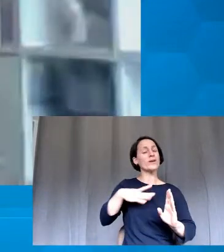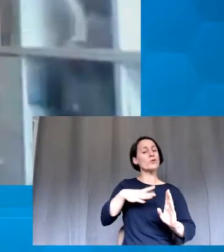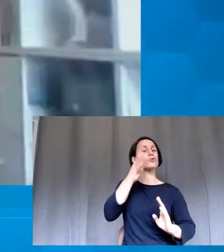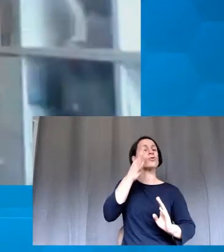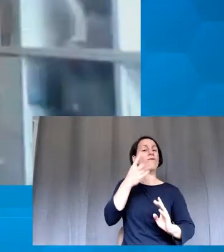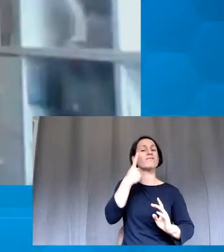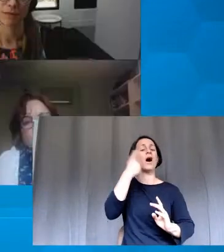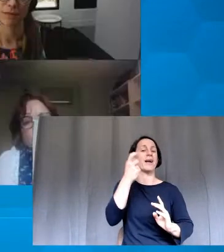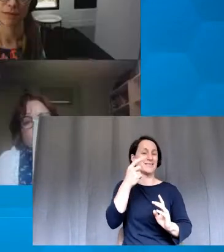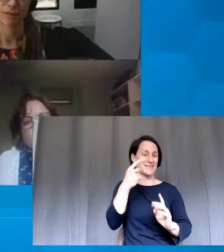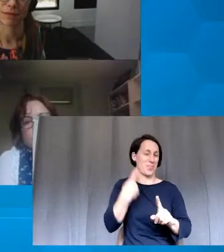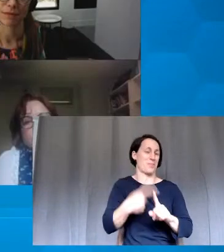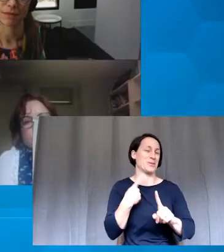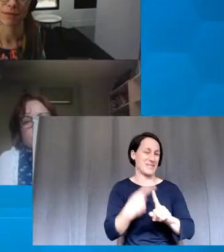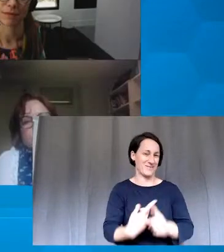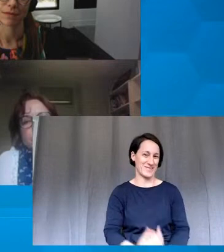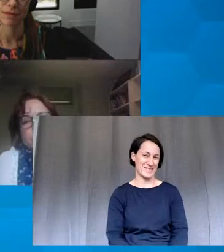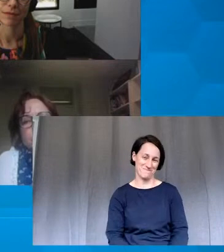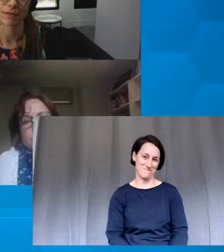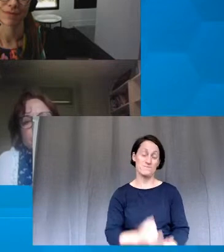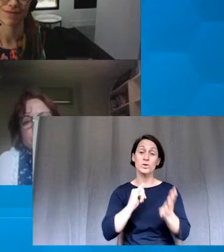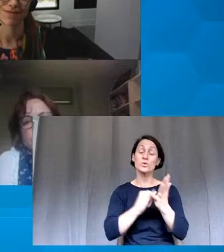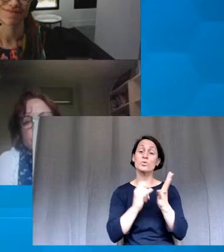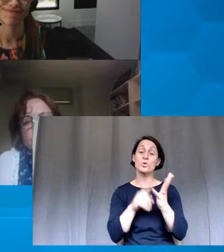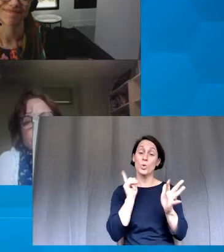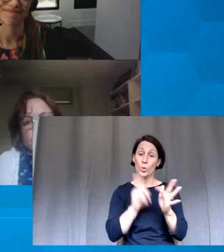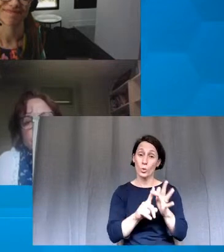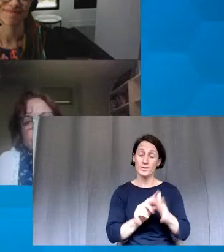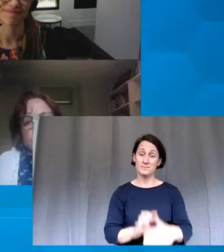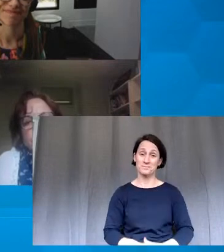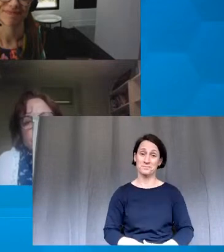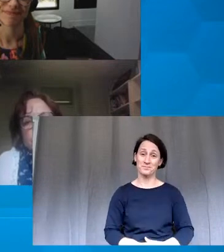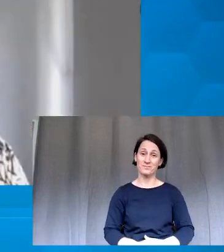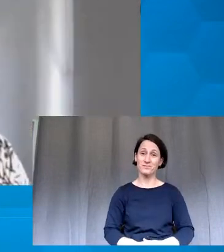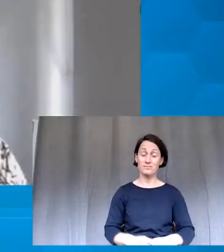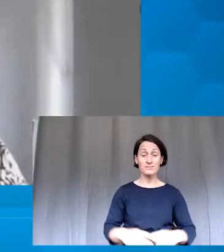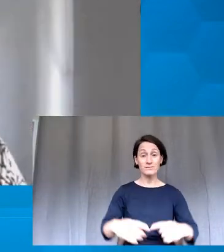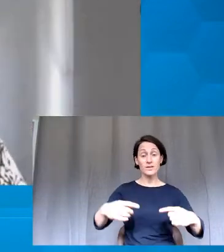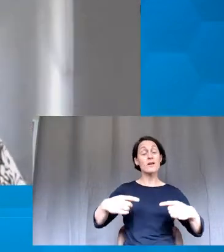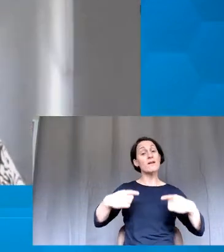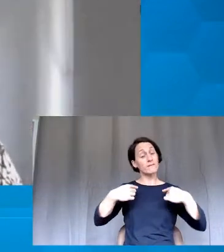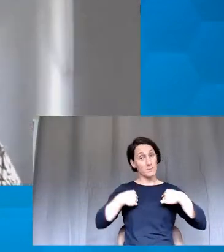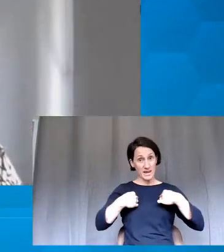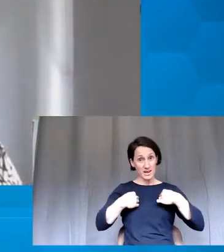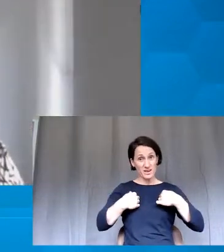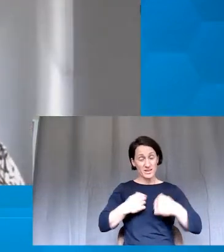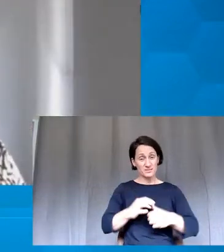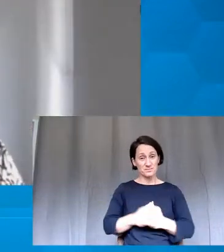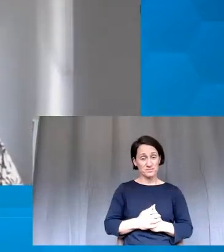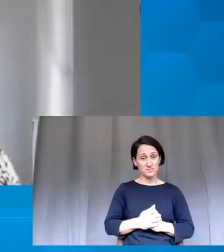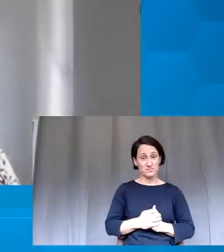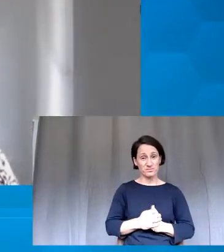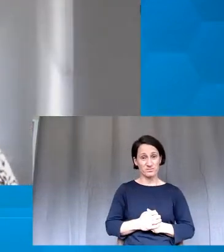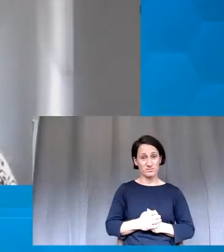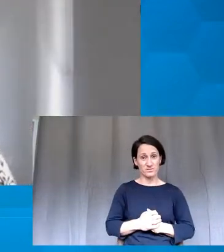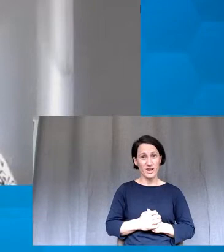Thank you. And Sue? Hi. I think for me, because I was able to transition from